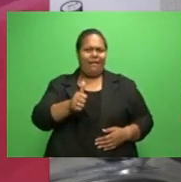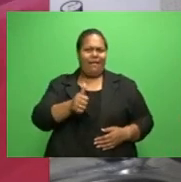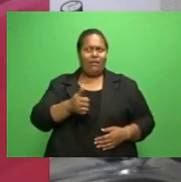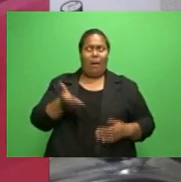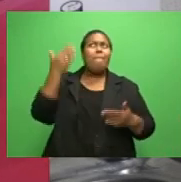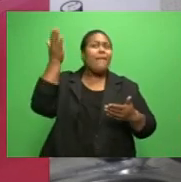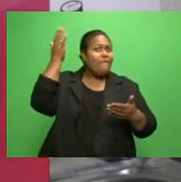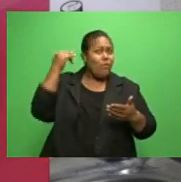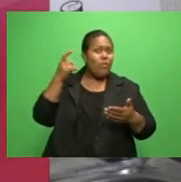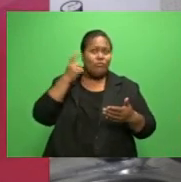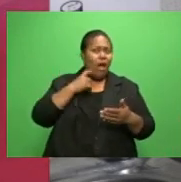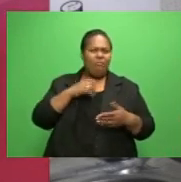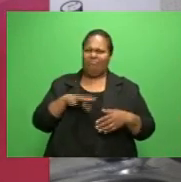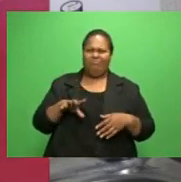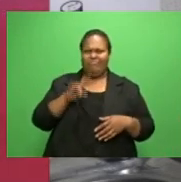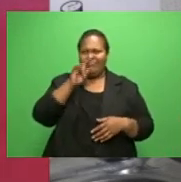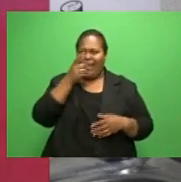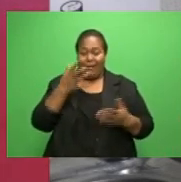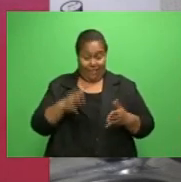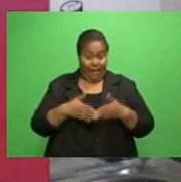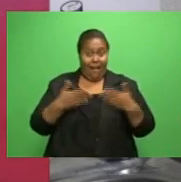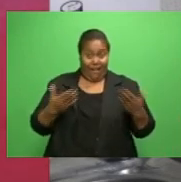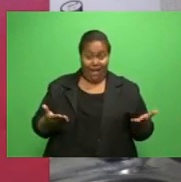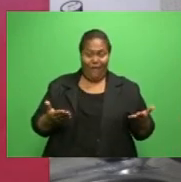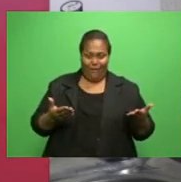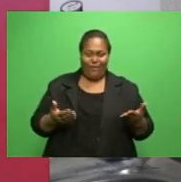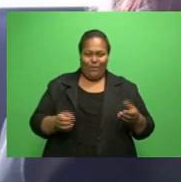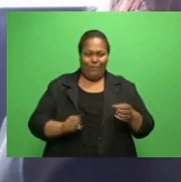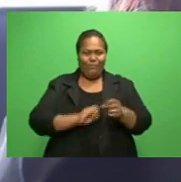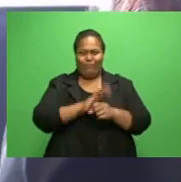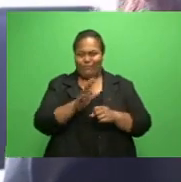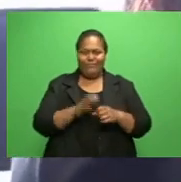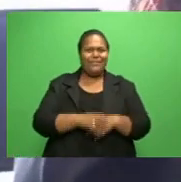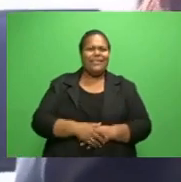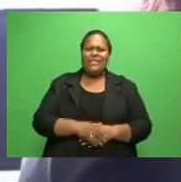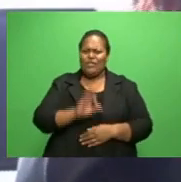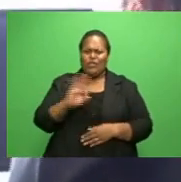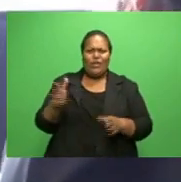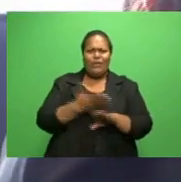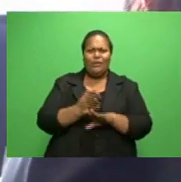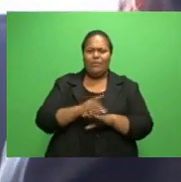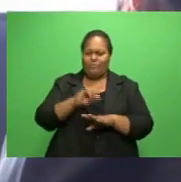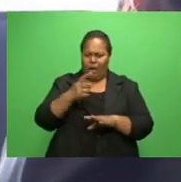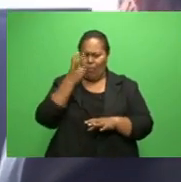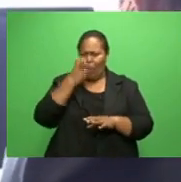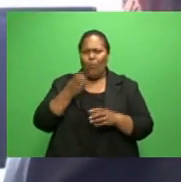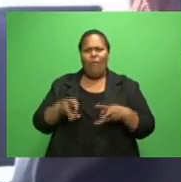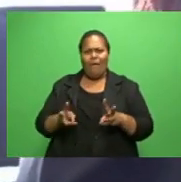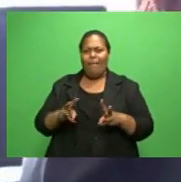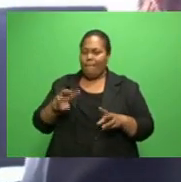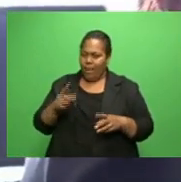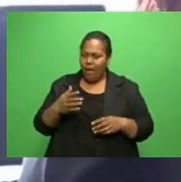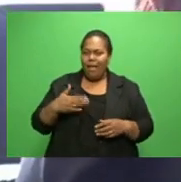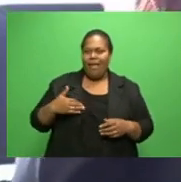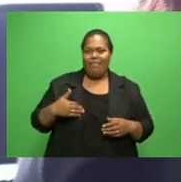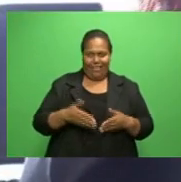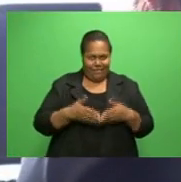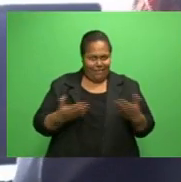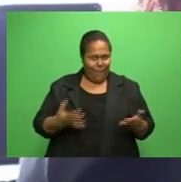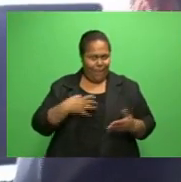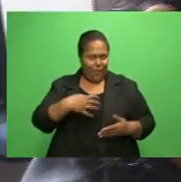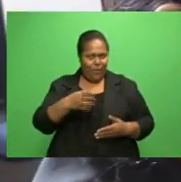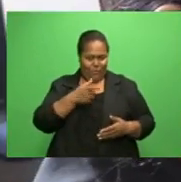from long ago. And sanitization is not unusual. Fiji Medical Association President Dr. Basharat Munshi says